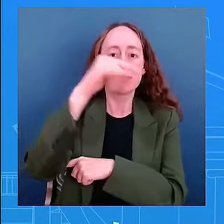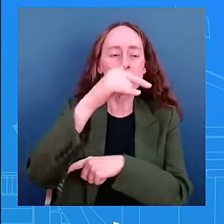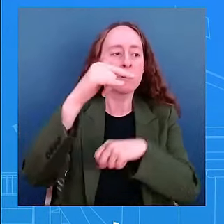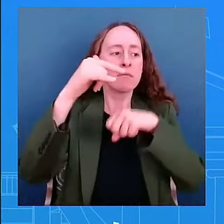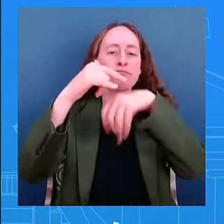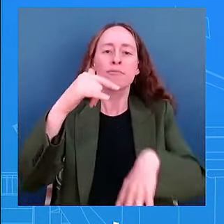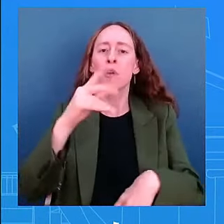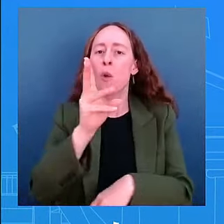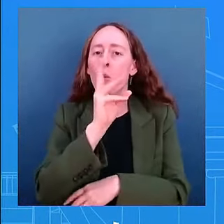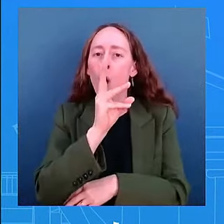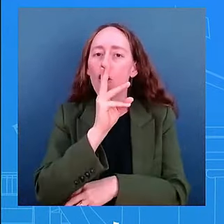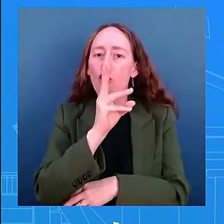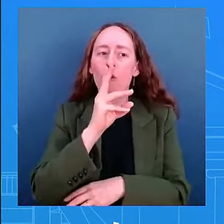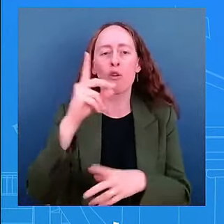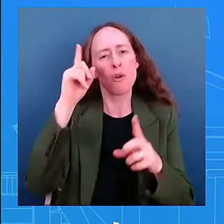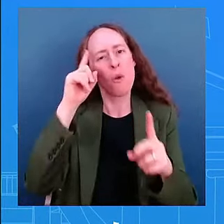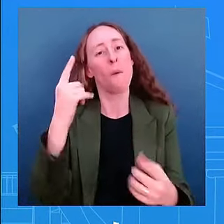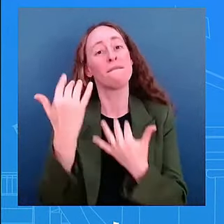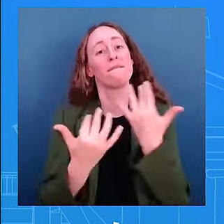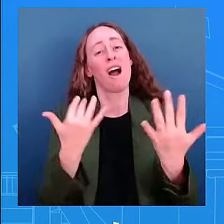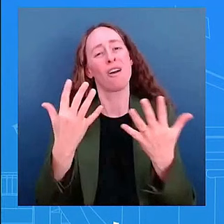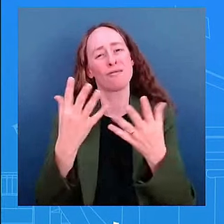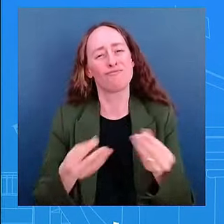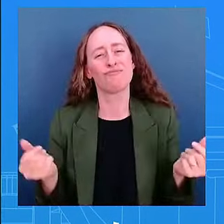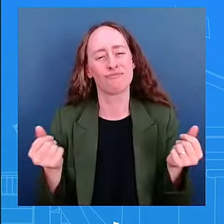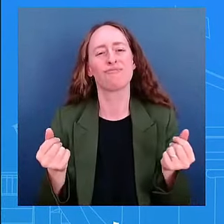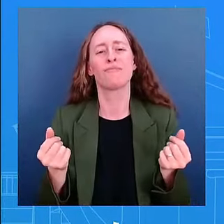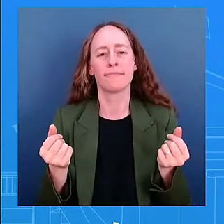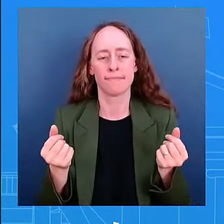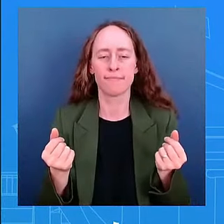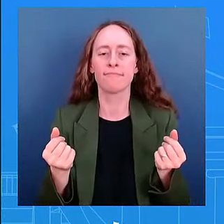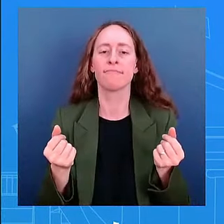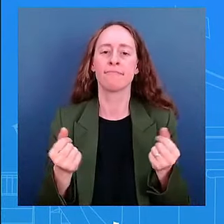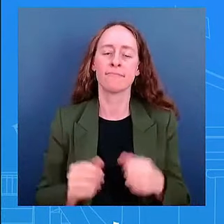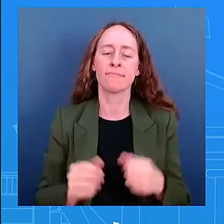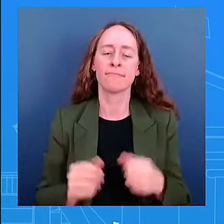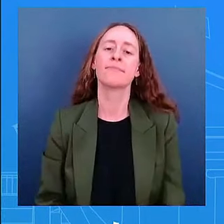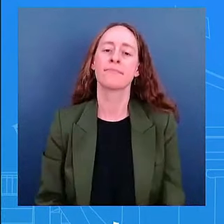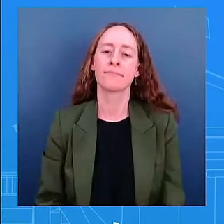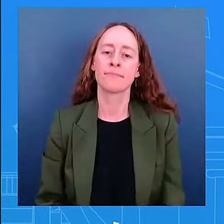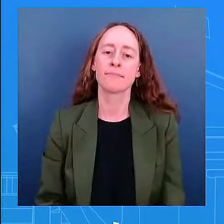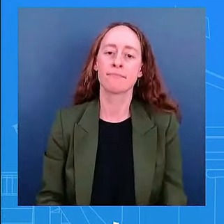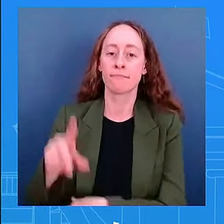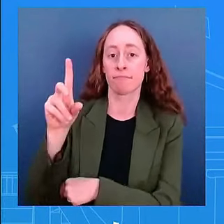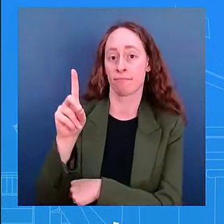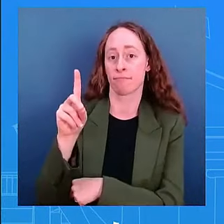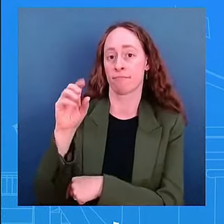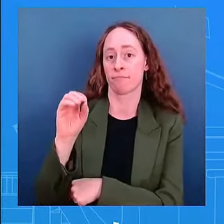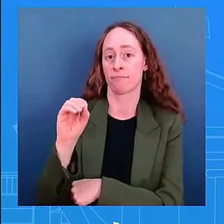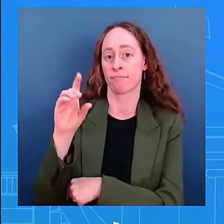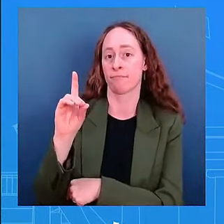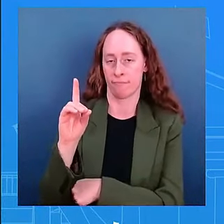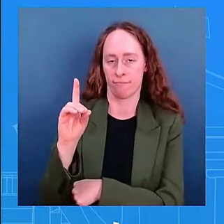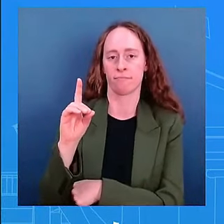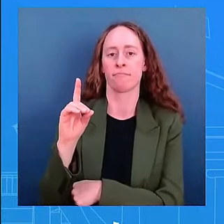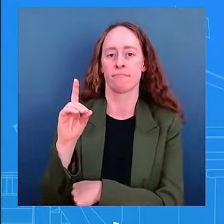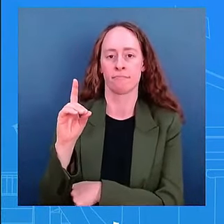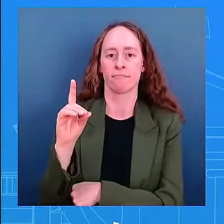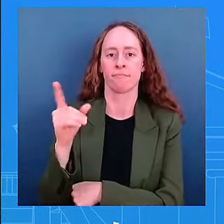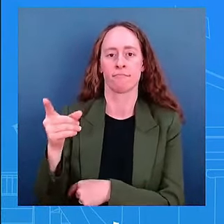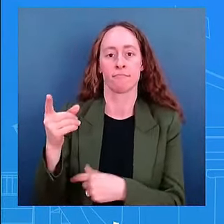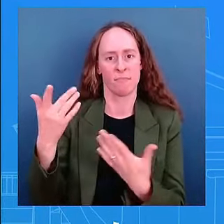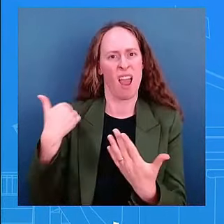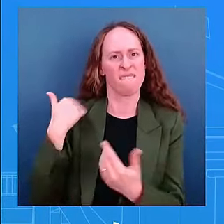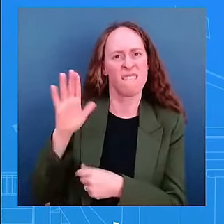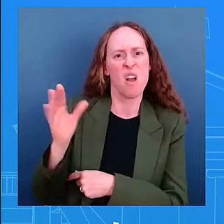allow and the department of defense has mobilized four of its c-130 modular airborne firefighting systems to support